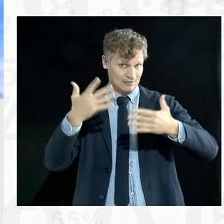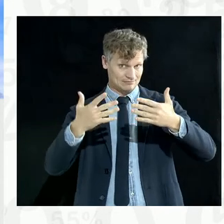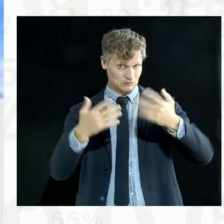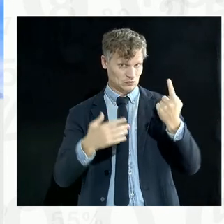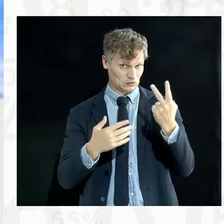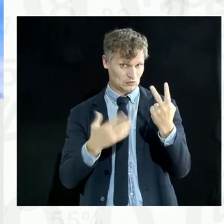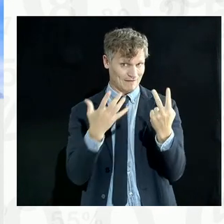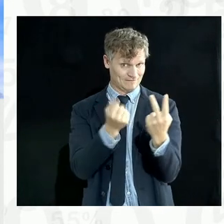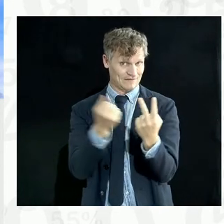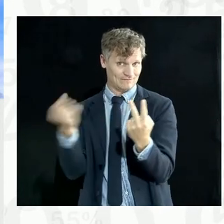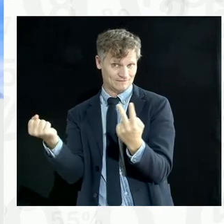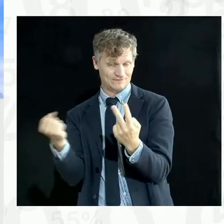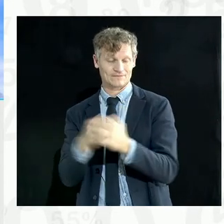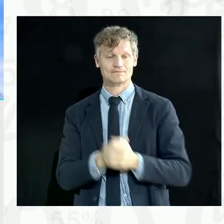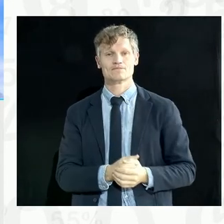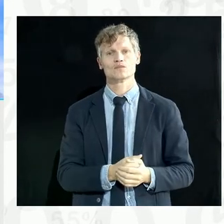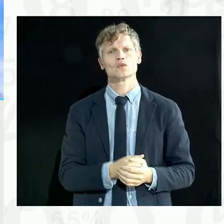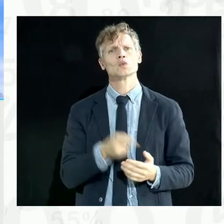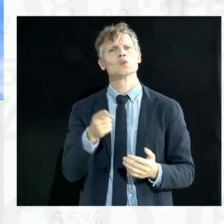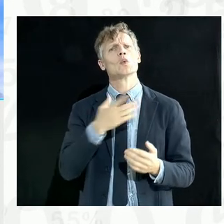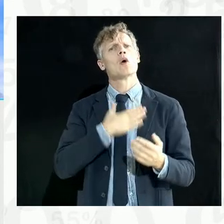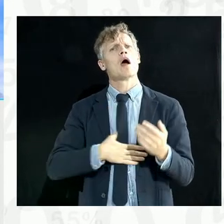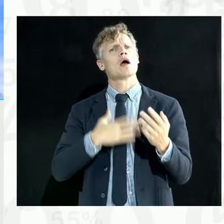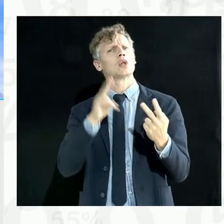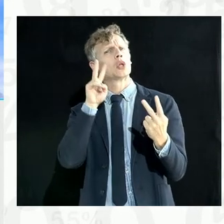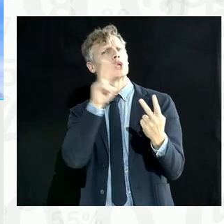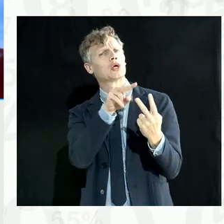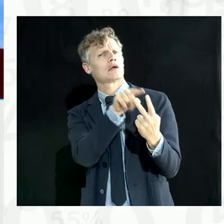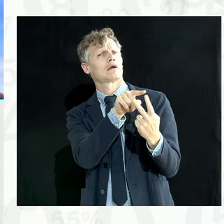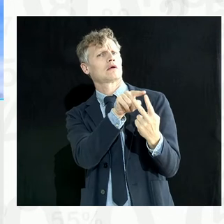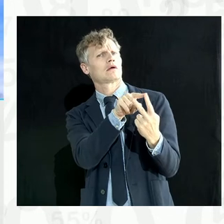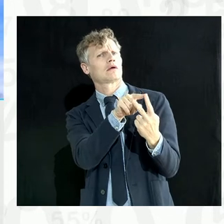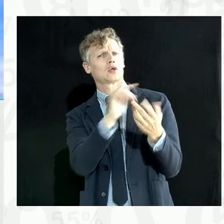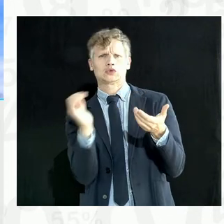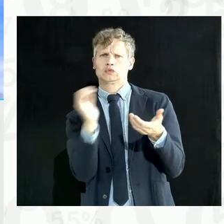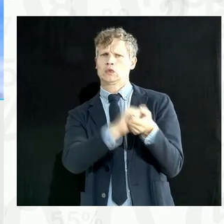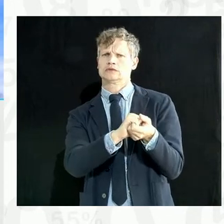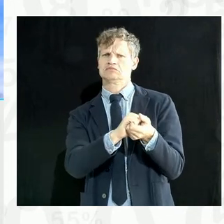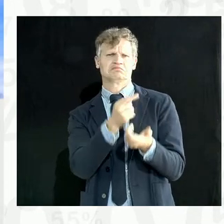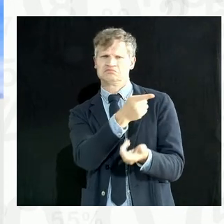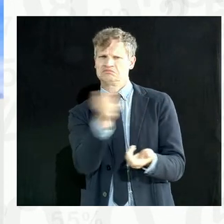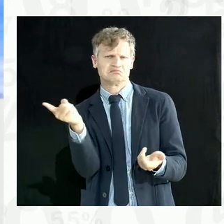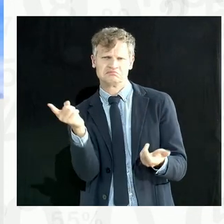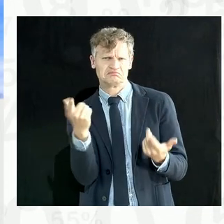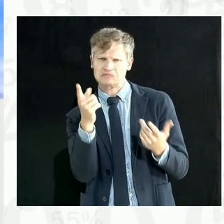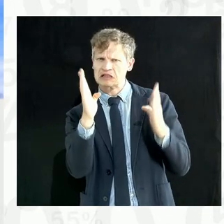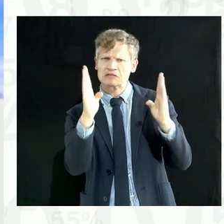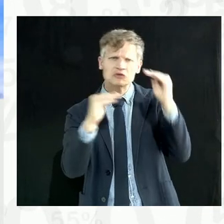And if you want to define trust, how would you be defining trust actually?